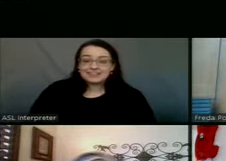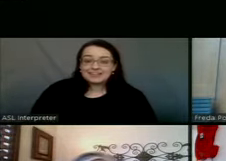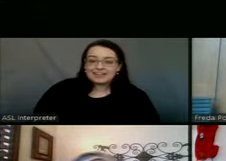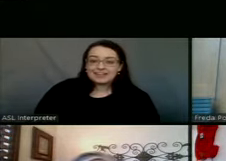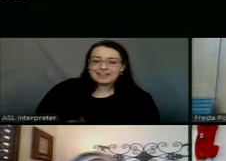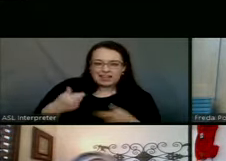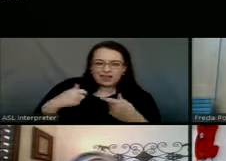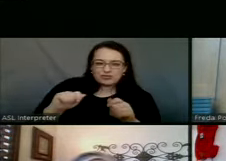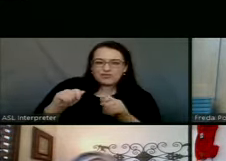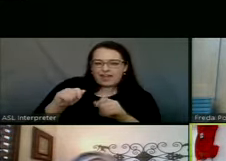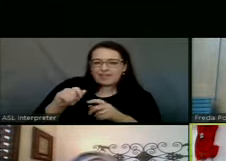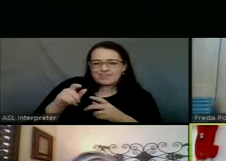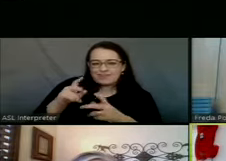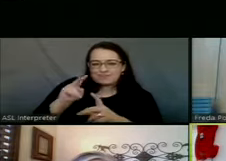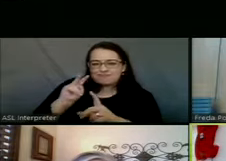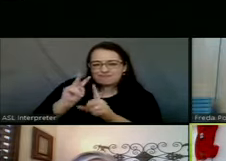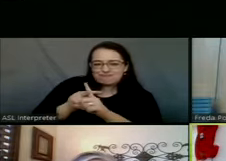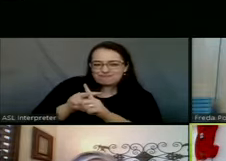stump you like Eddie did.